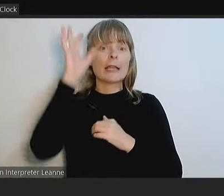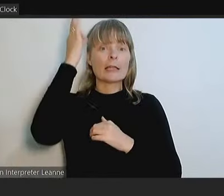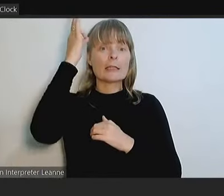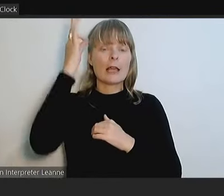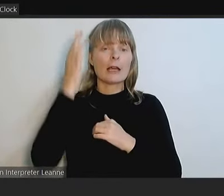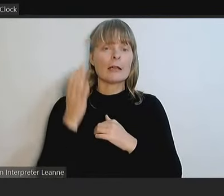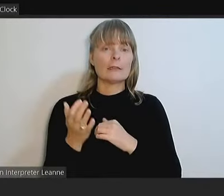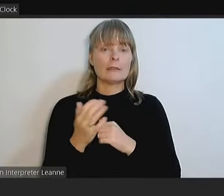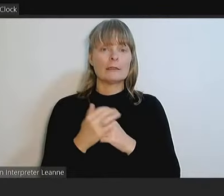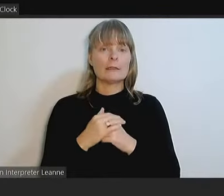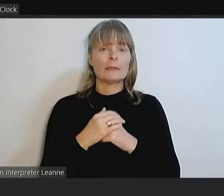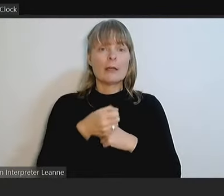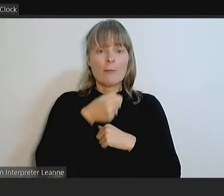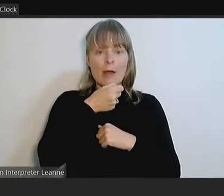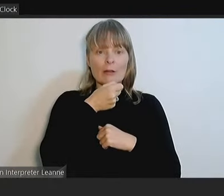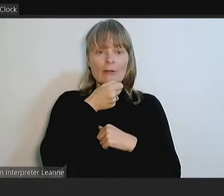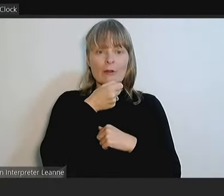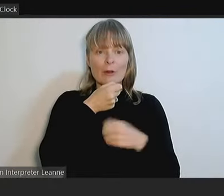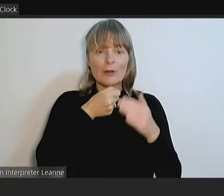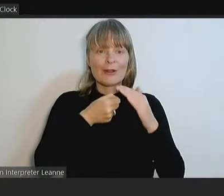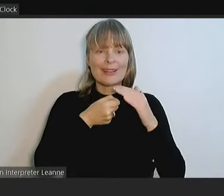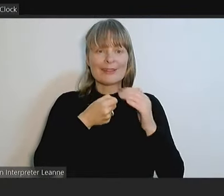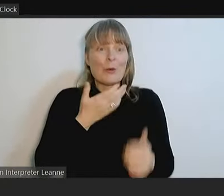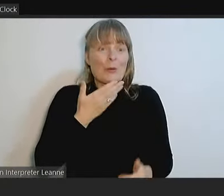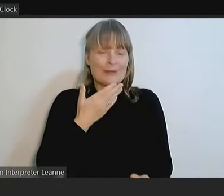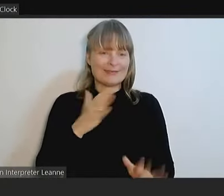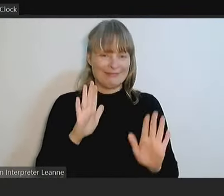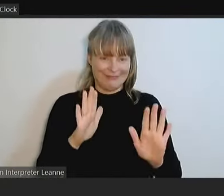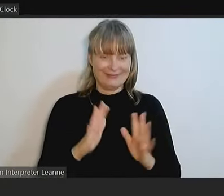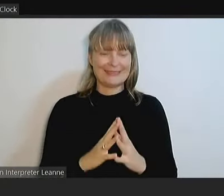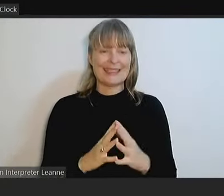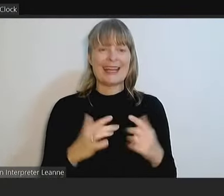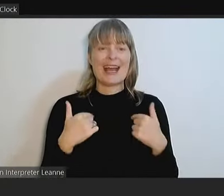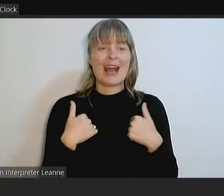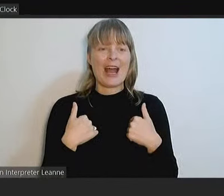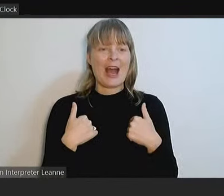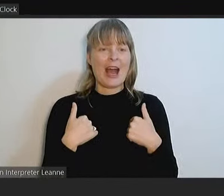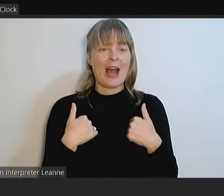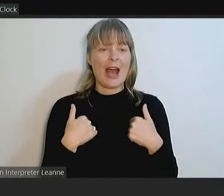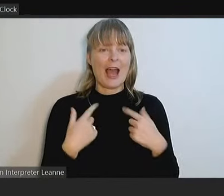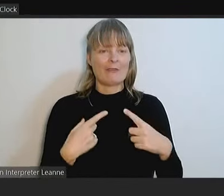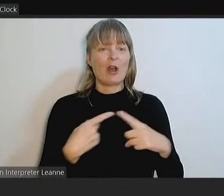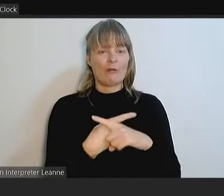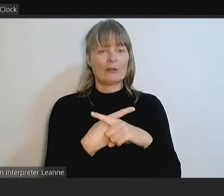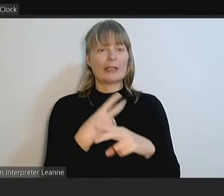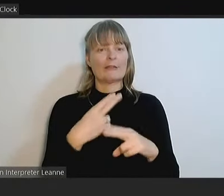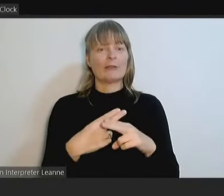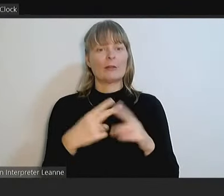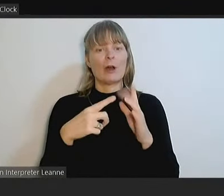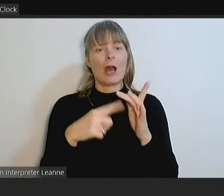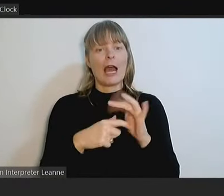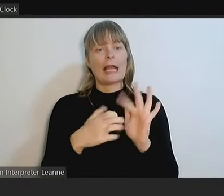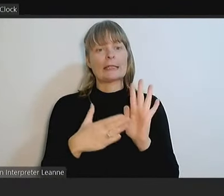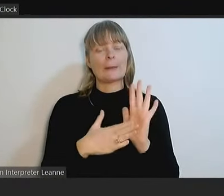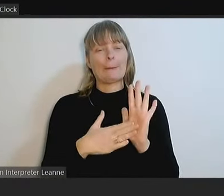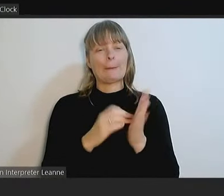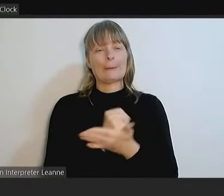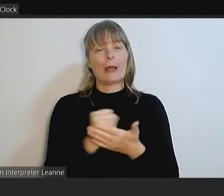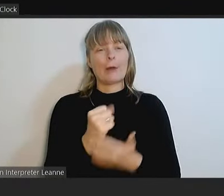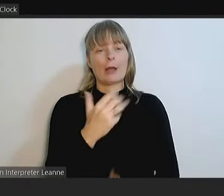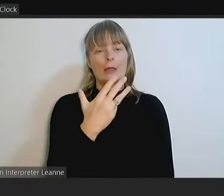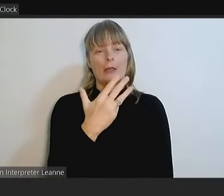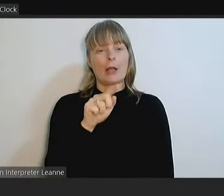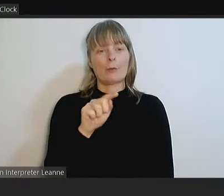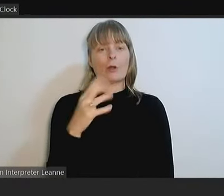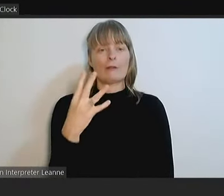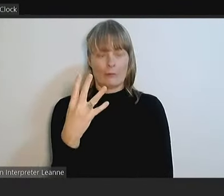Can you put your microphone on? Whoops. Yes. I'm declaring conflict for item 9.4,